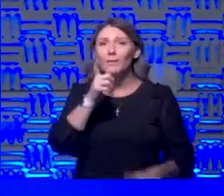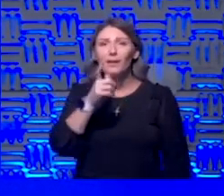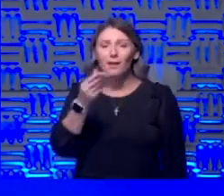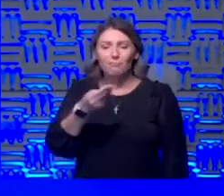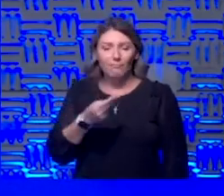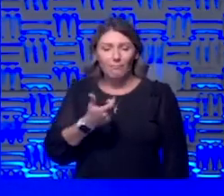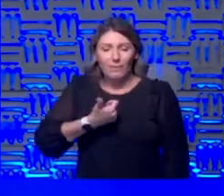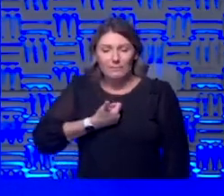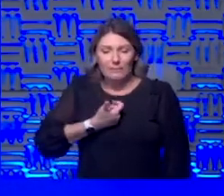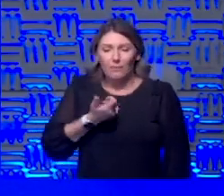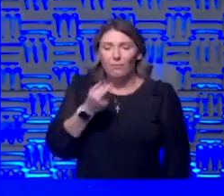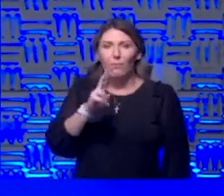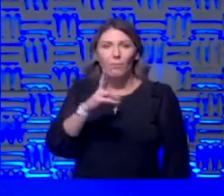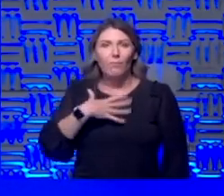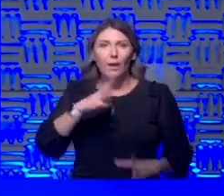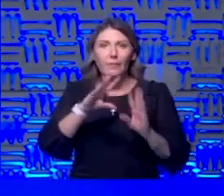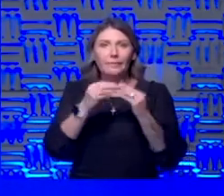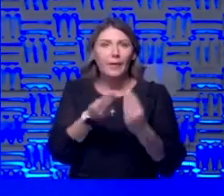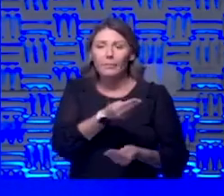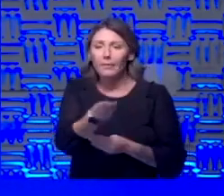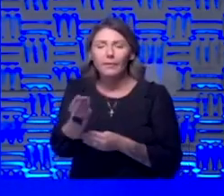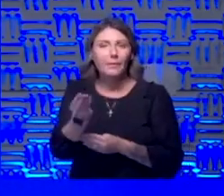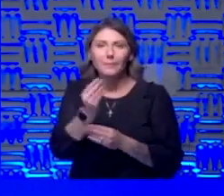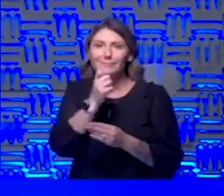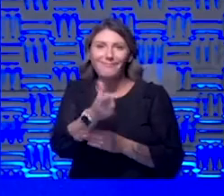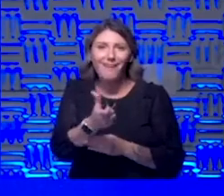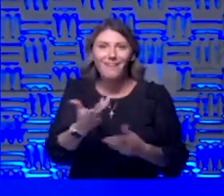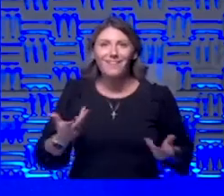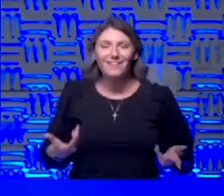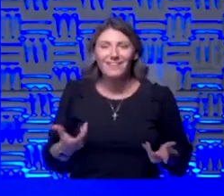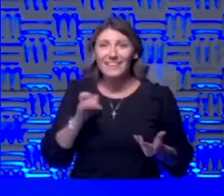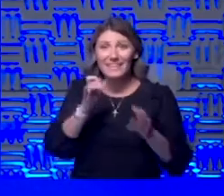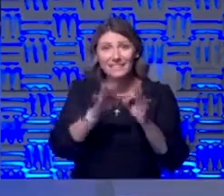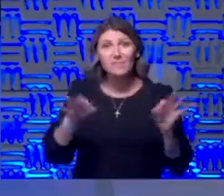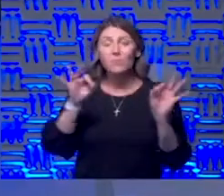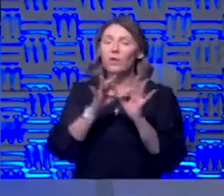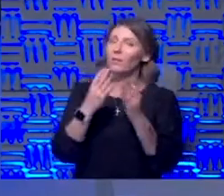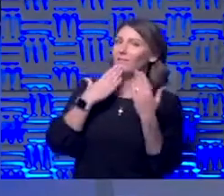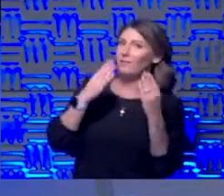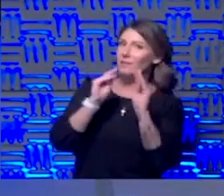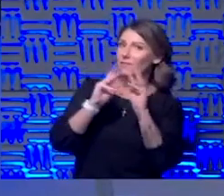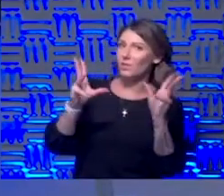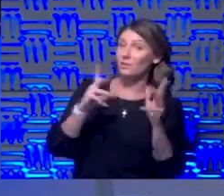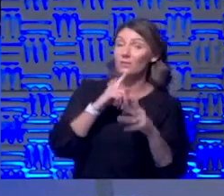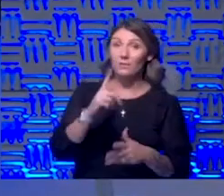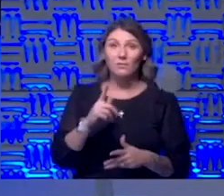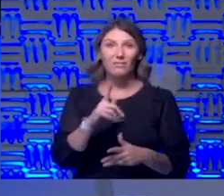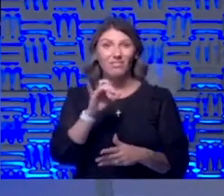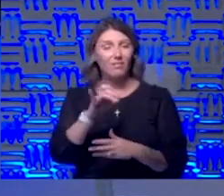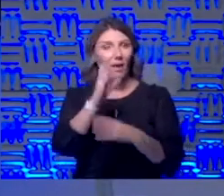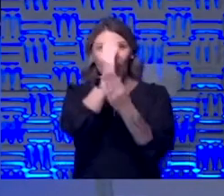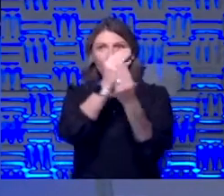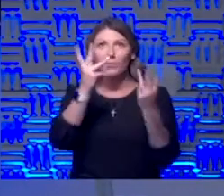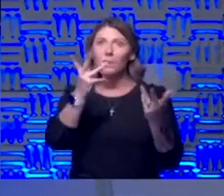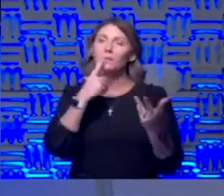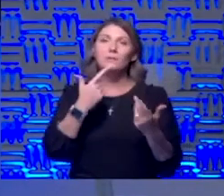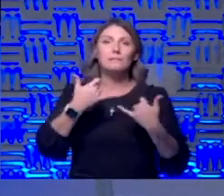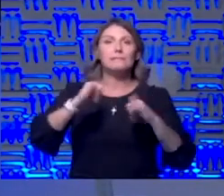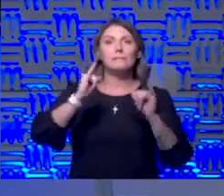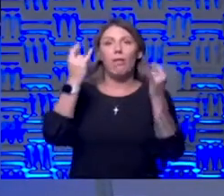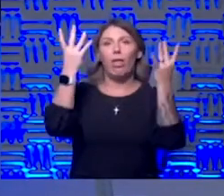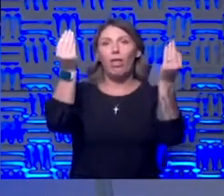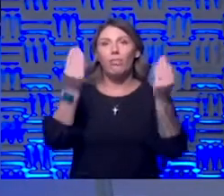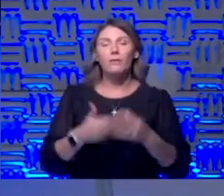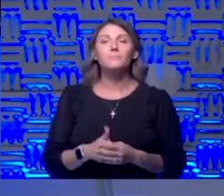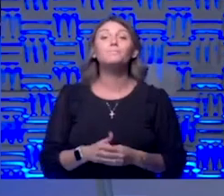myself i wouldn't give it to my family so i think that should be important thanks for clearing up just if the bad info is still swirling around so dill